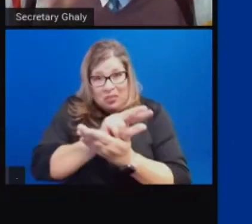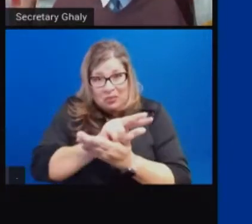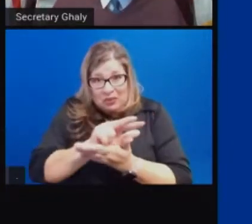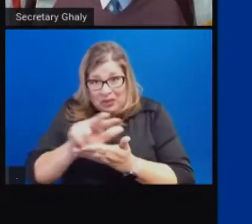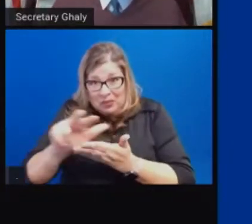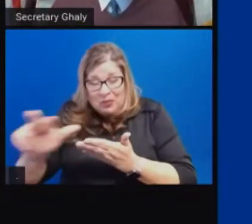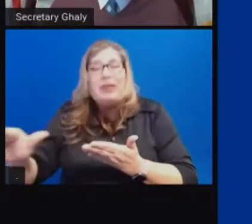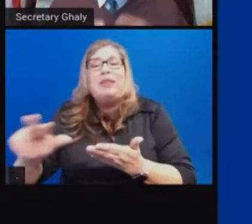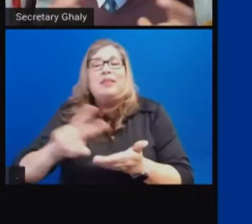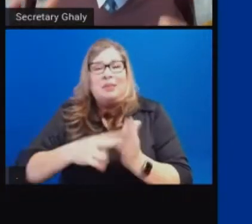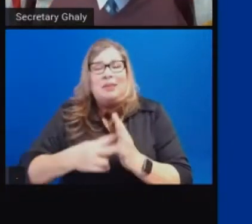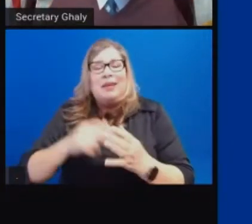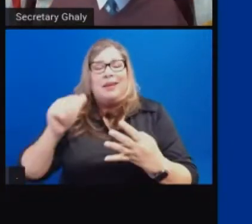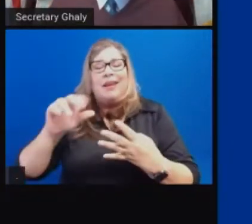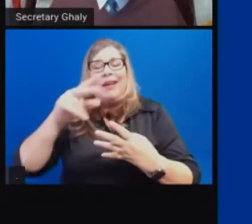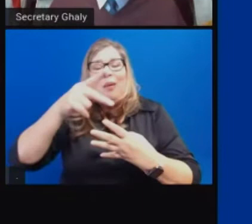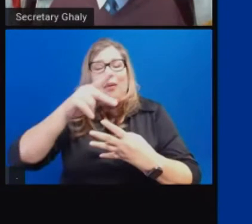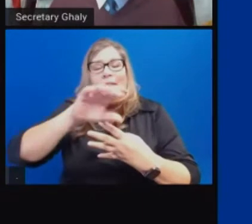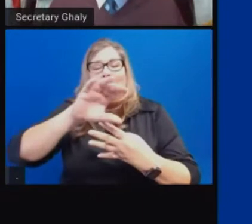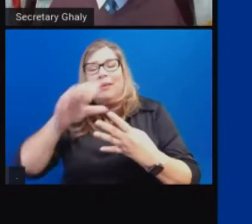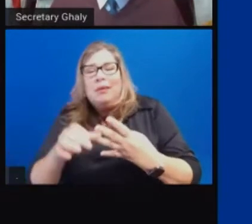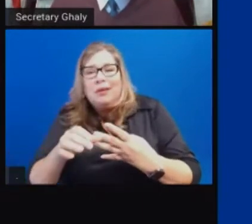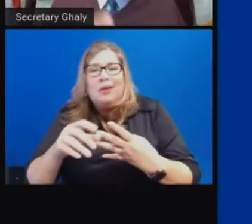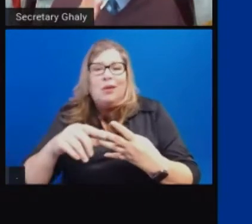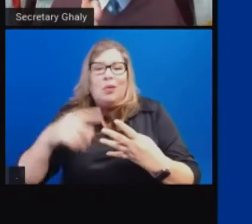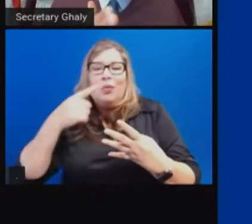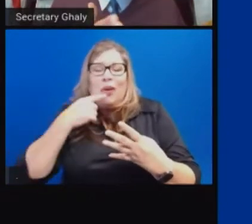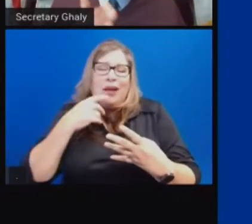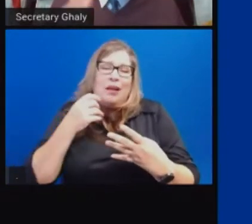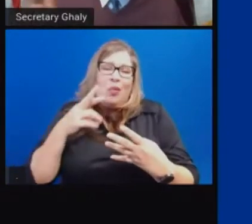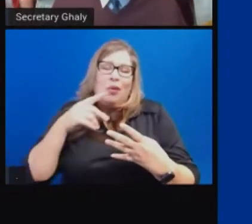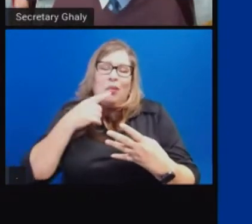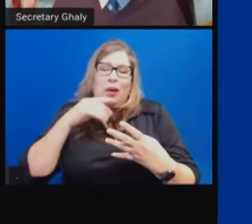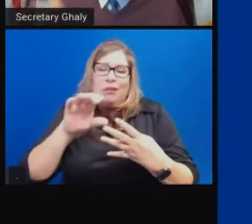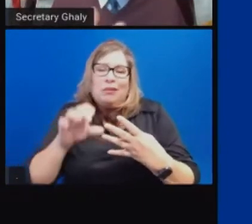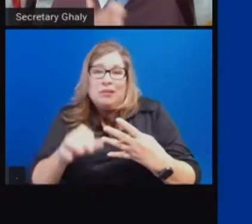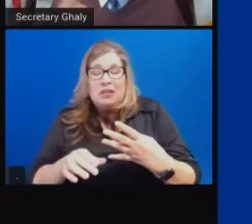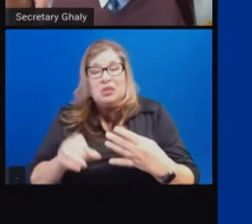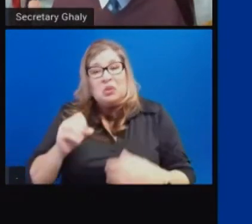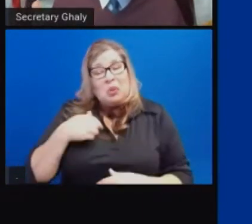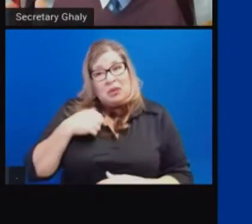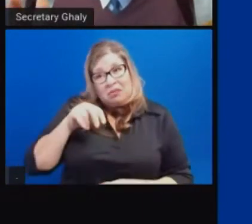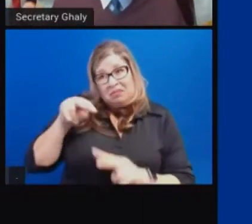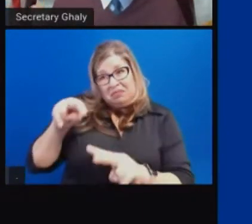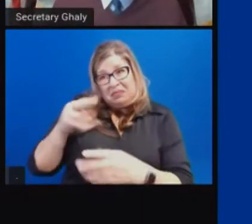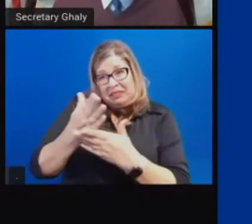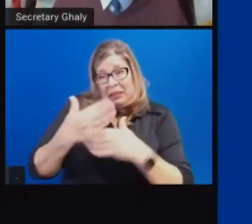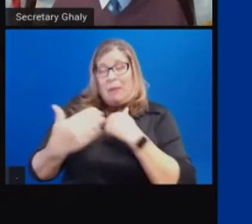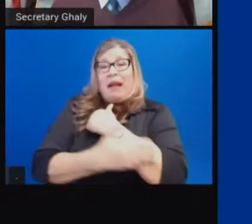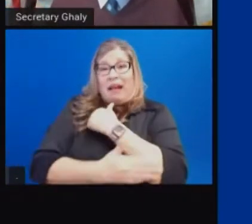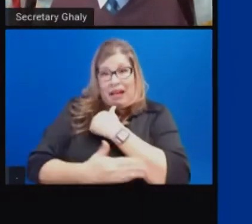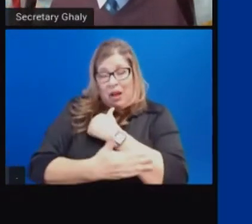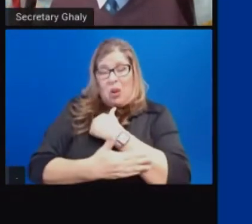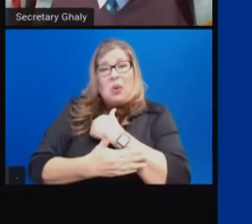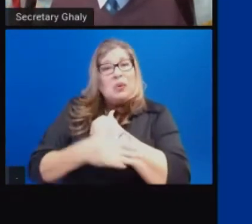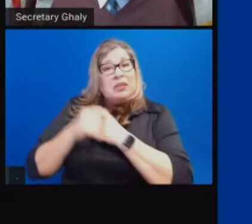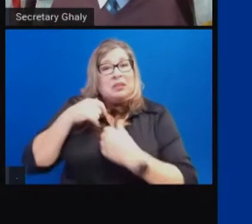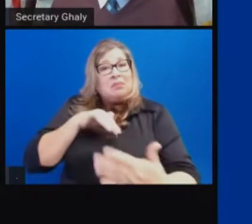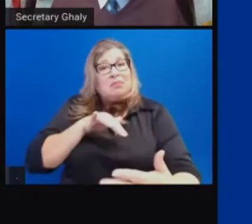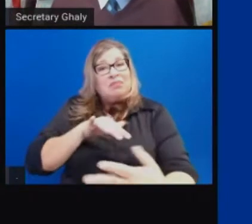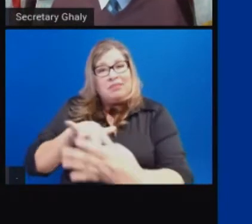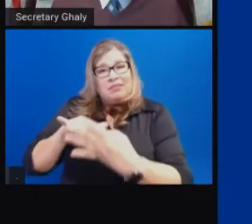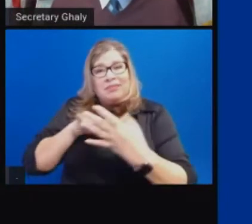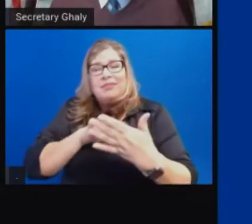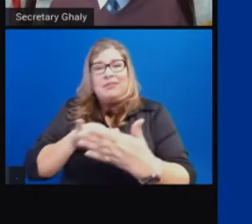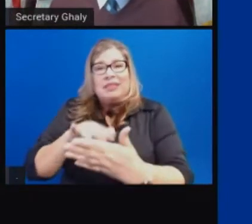two weeks before moving. So we have a few counties that show promise with their metrics moving towards the less